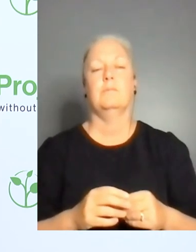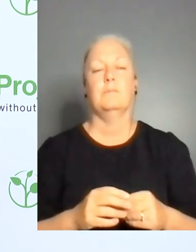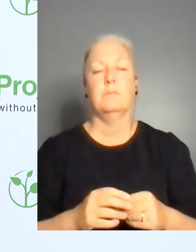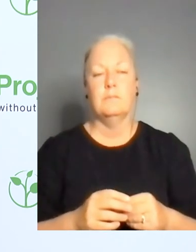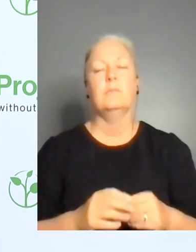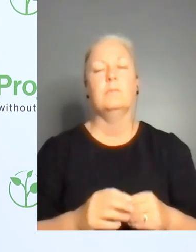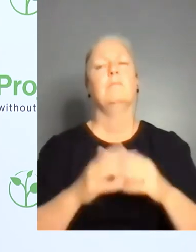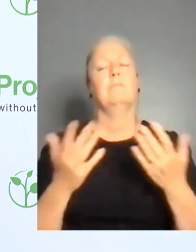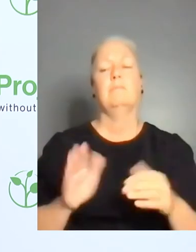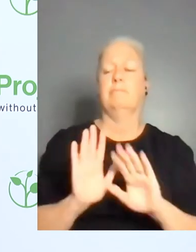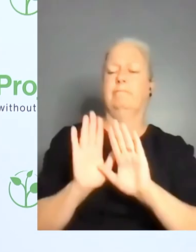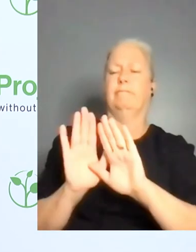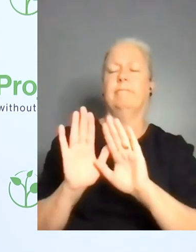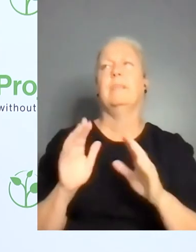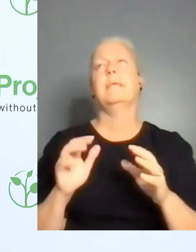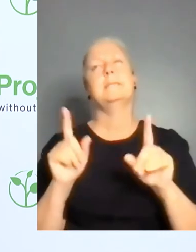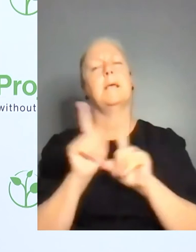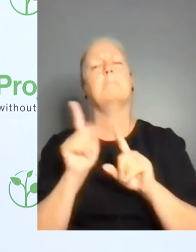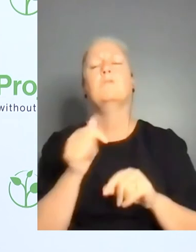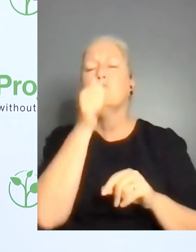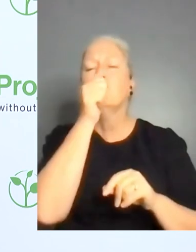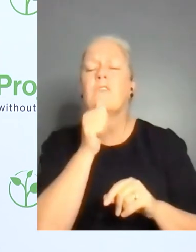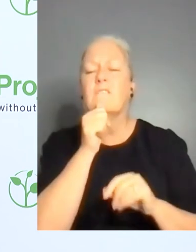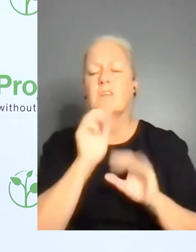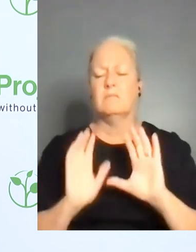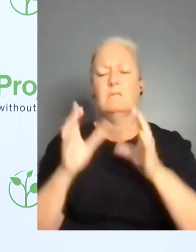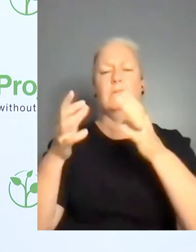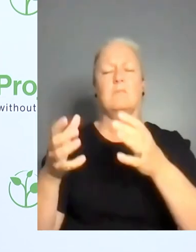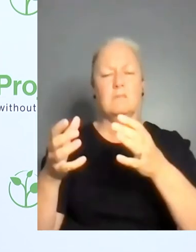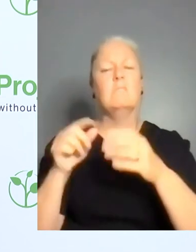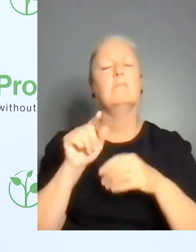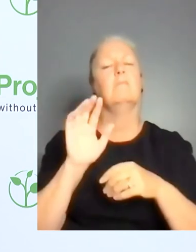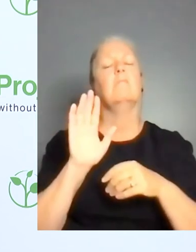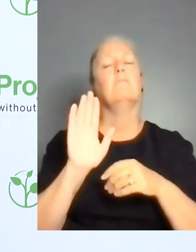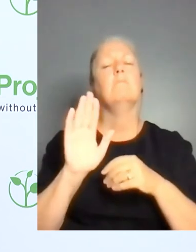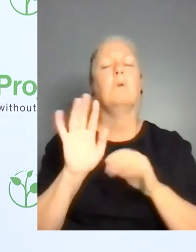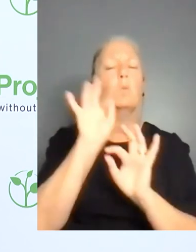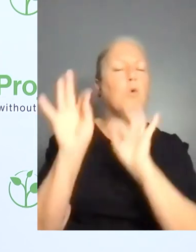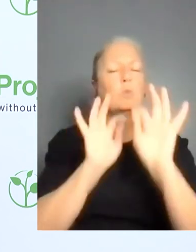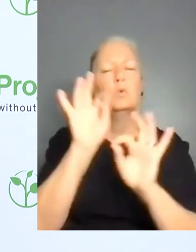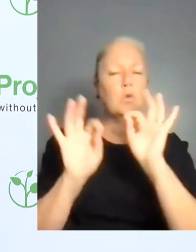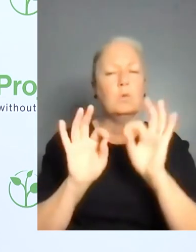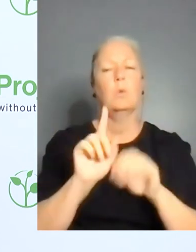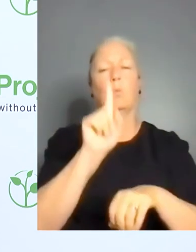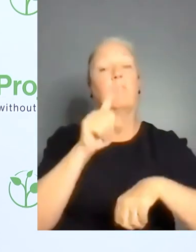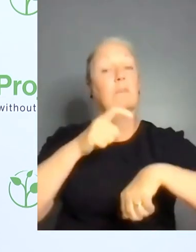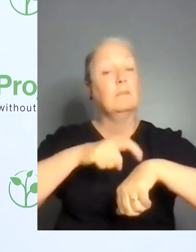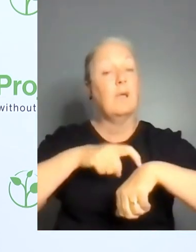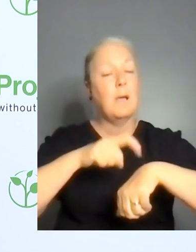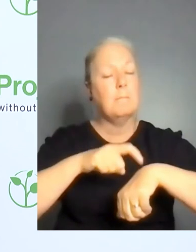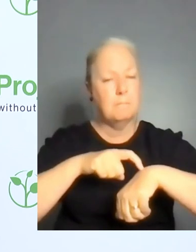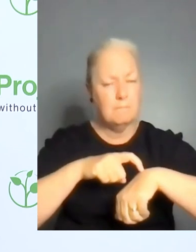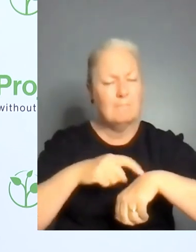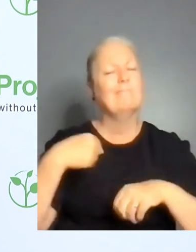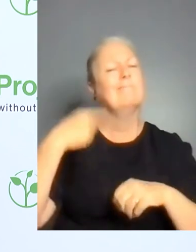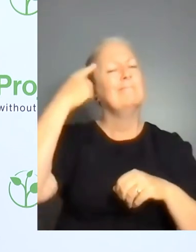will have at one o'clock. So there's a question more directly towards what kind of partners you're looking for.